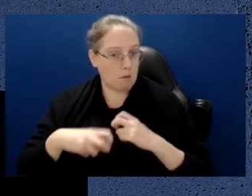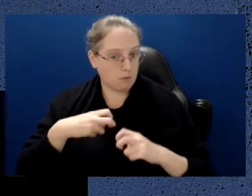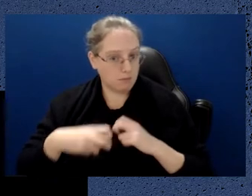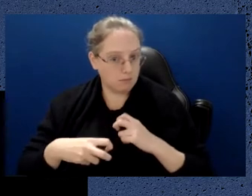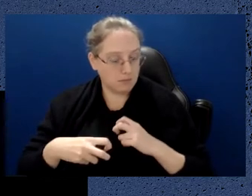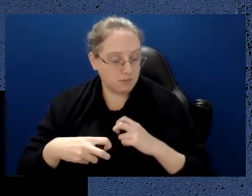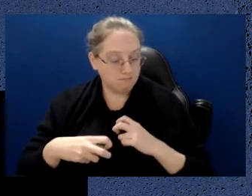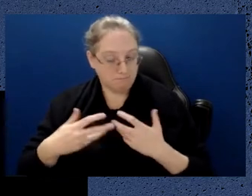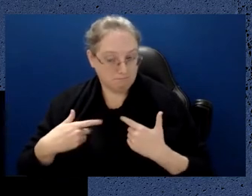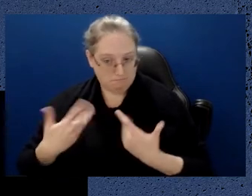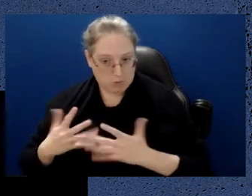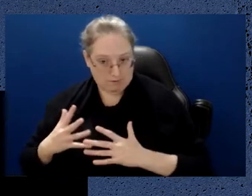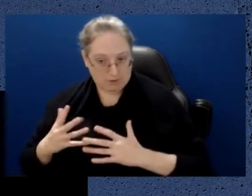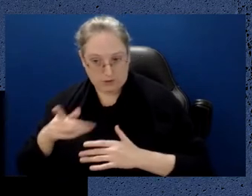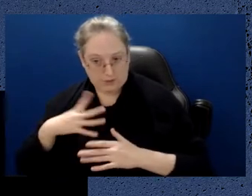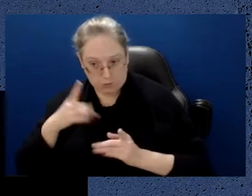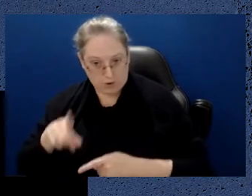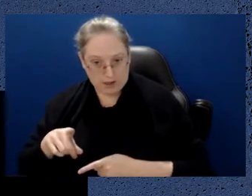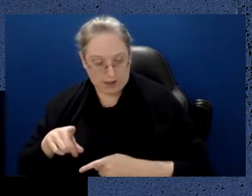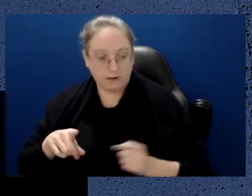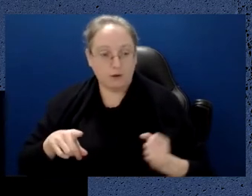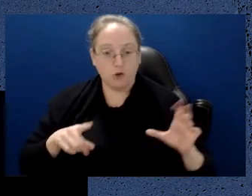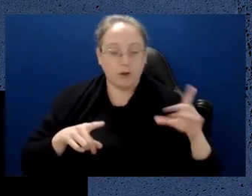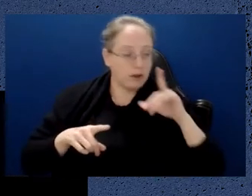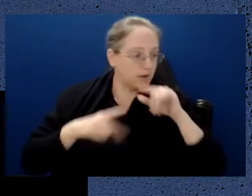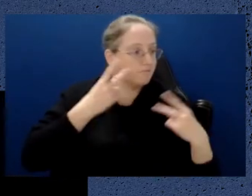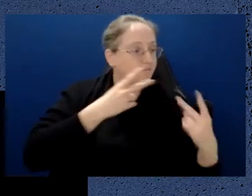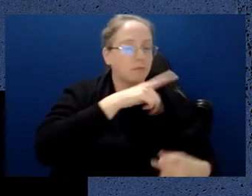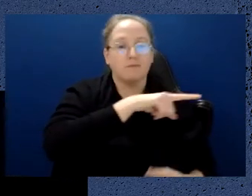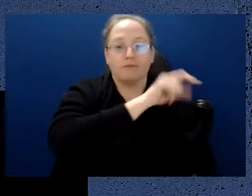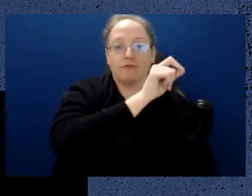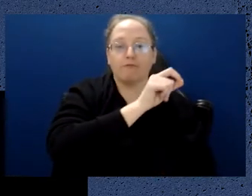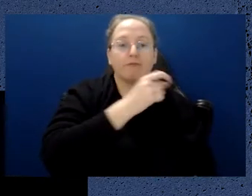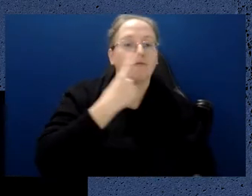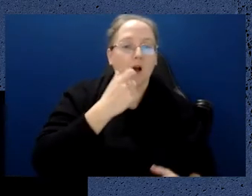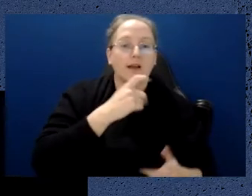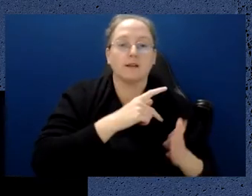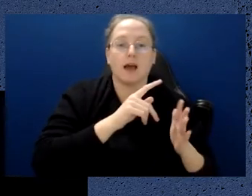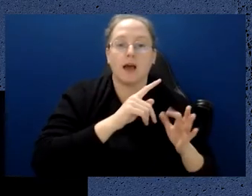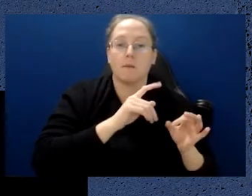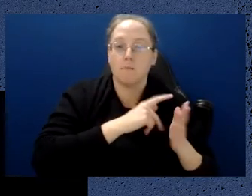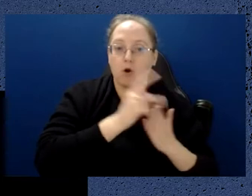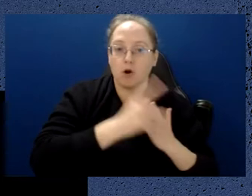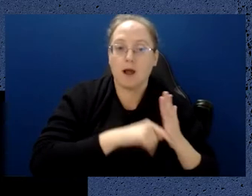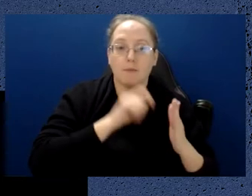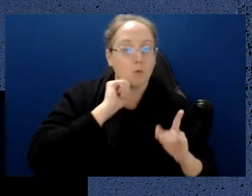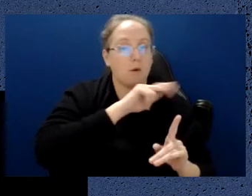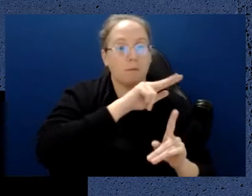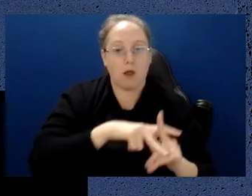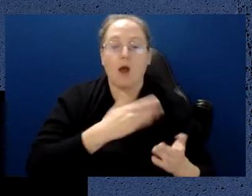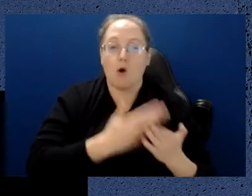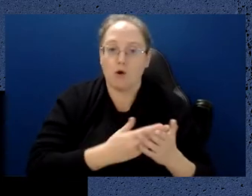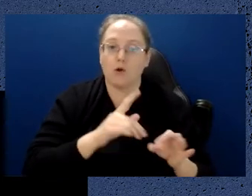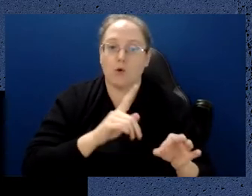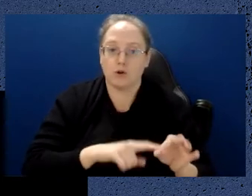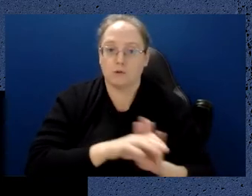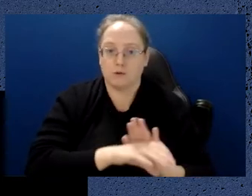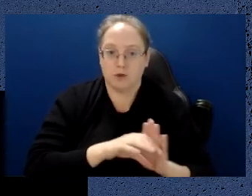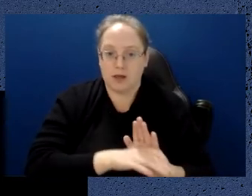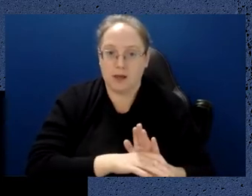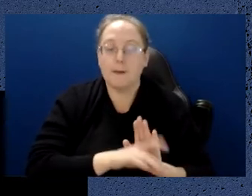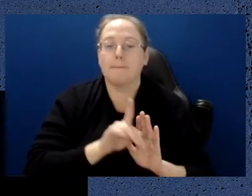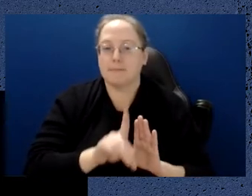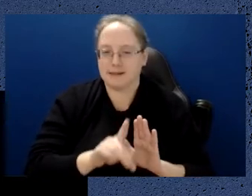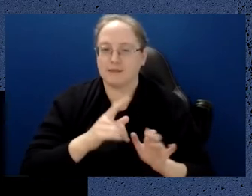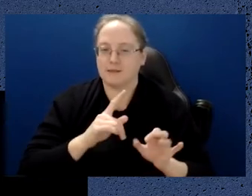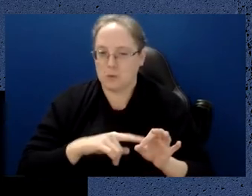implement that on a quantum computer. The trick is how well you can do that on a quantum